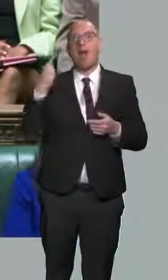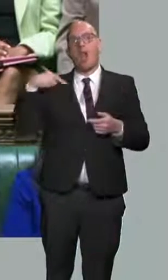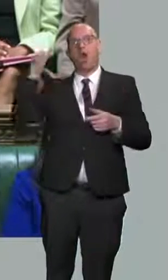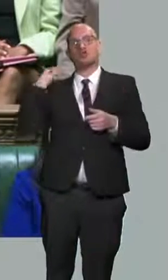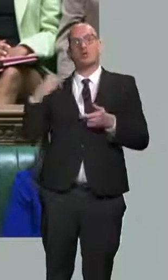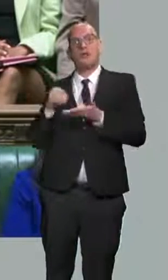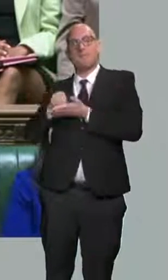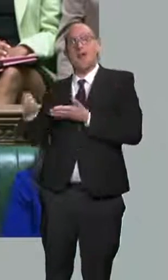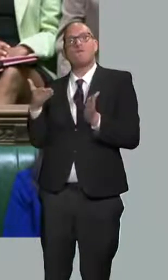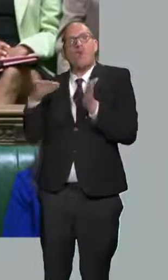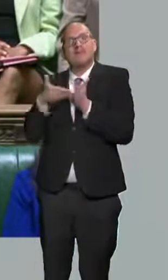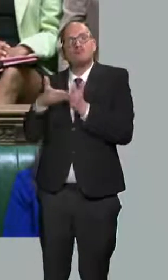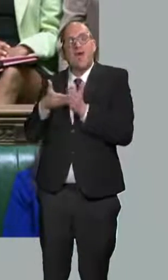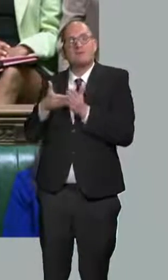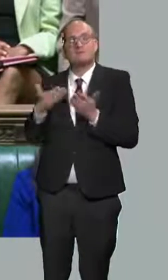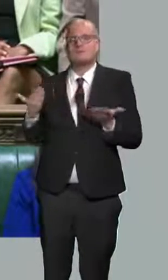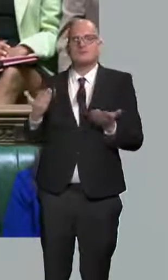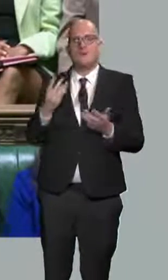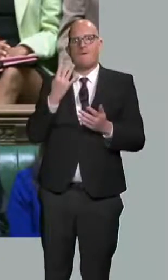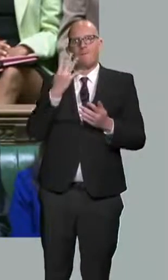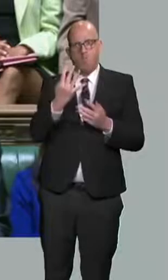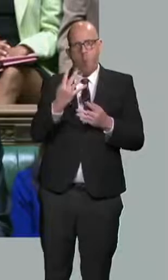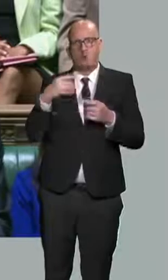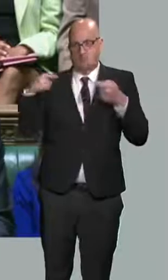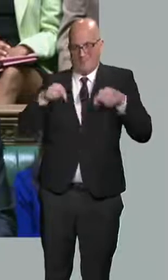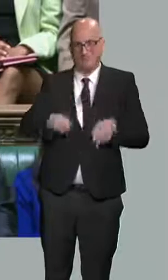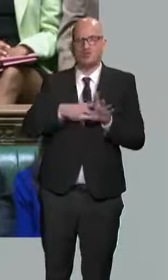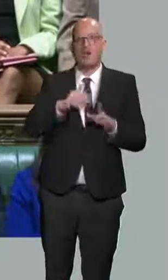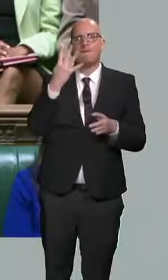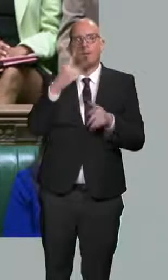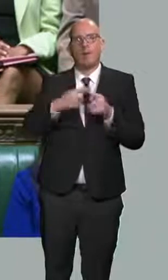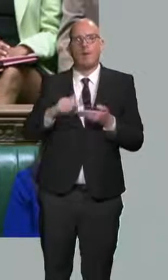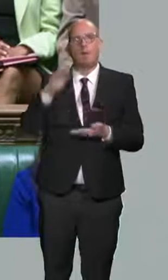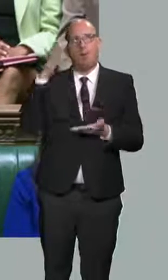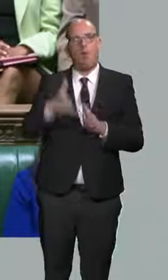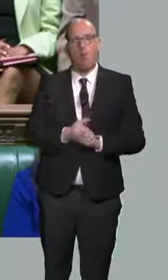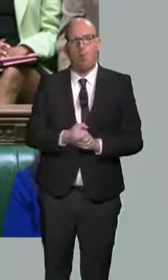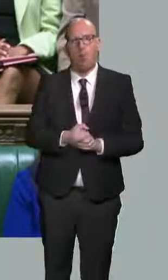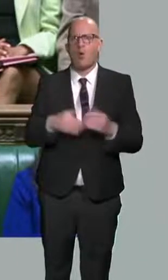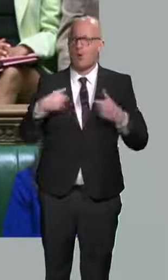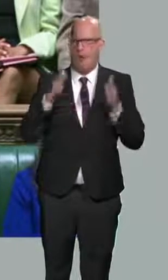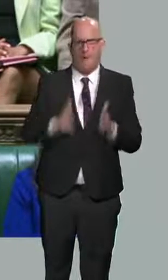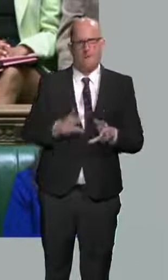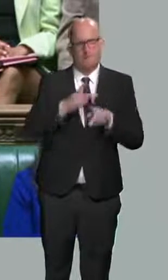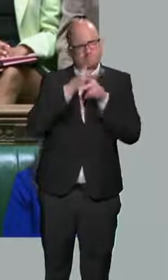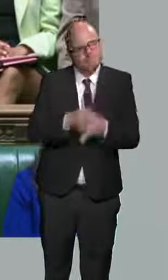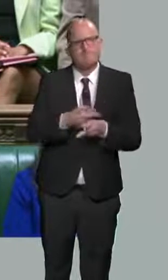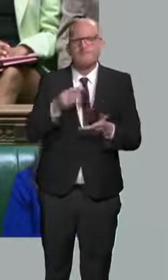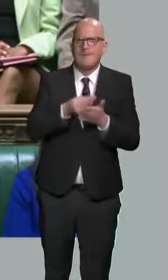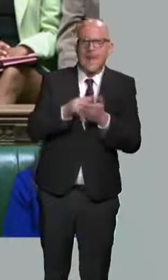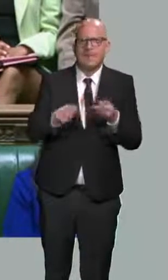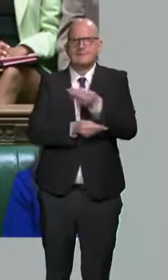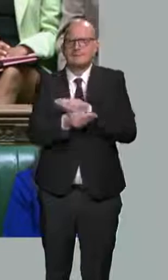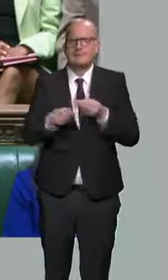Mr Speaker, we have already taken difficult decisions with the public finances, and that is why we will continue to weigh